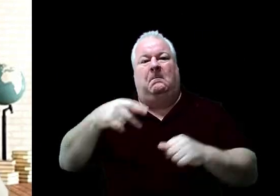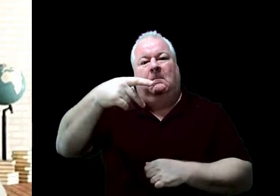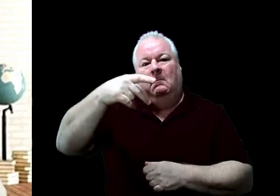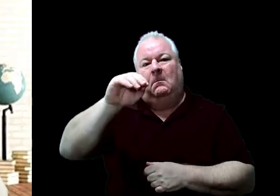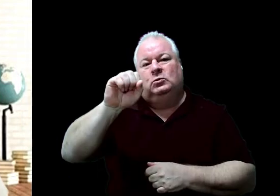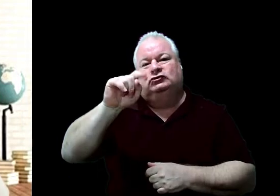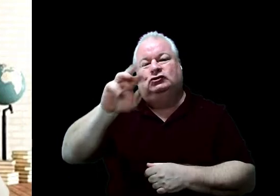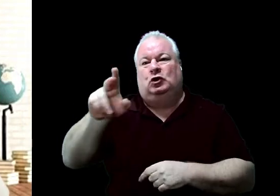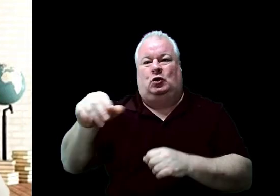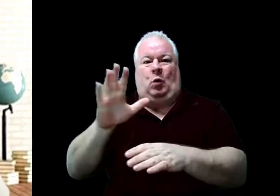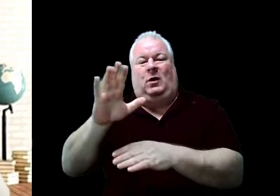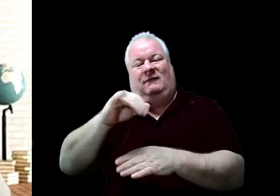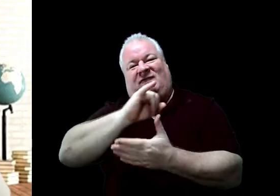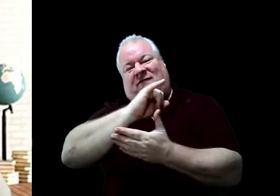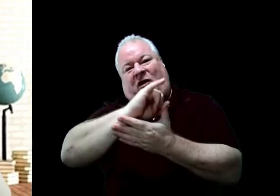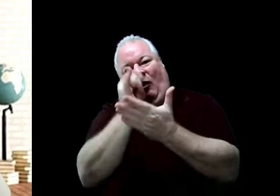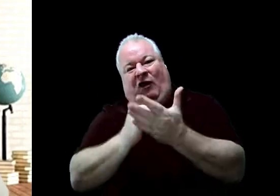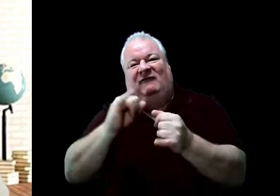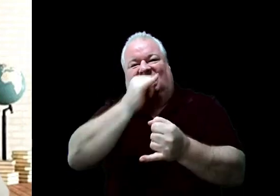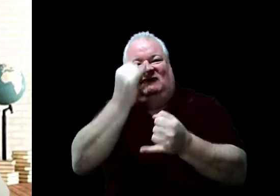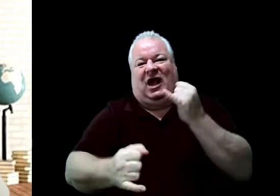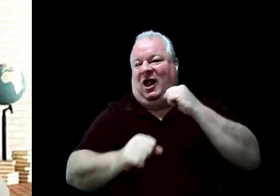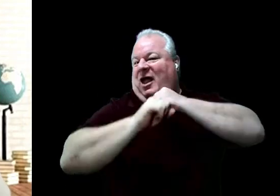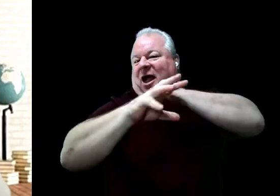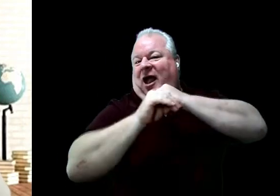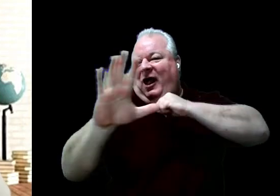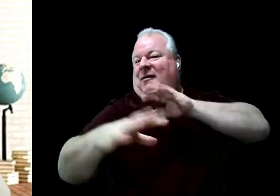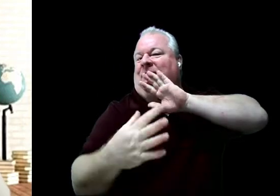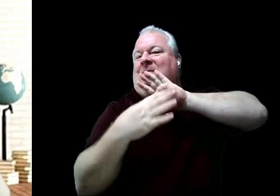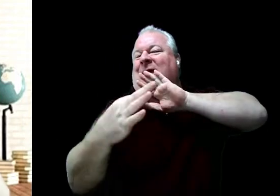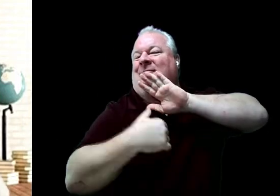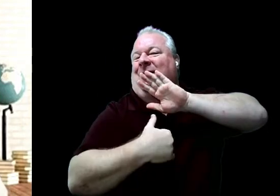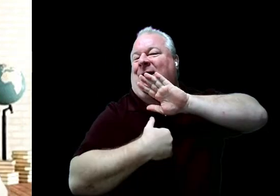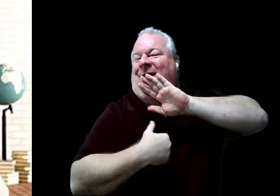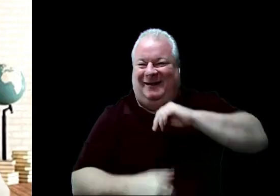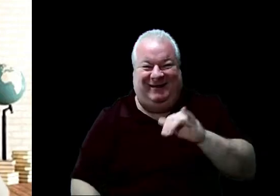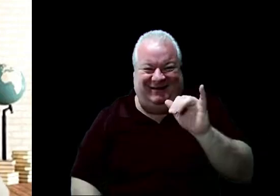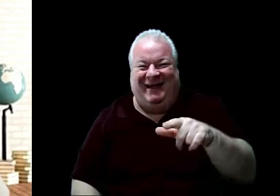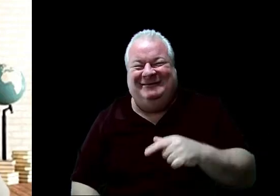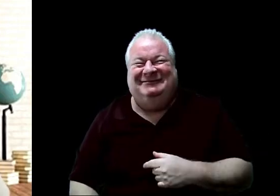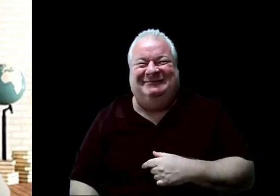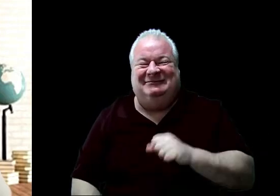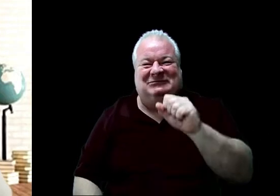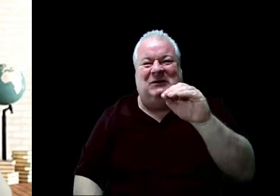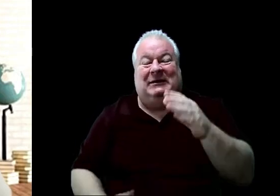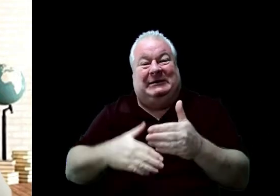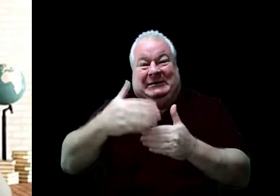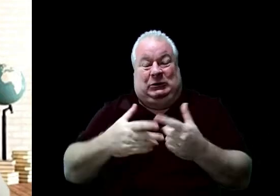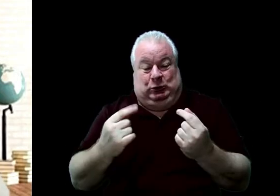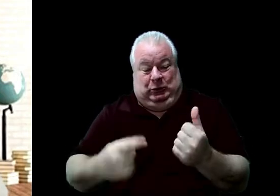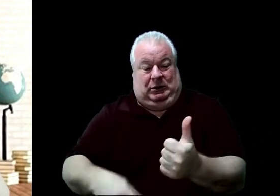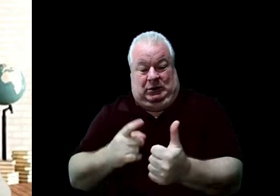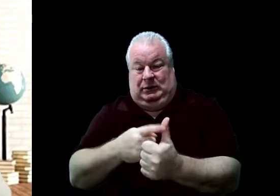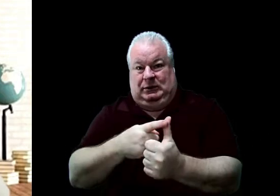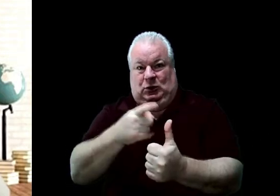your final poster once I have approved what you submitted. So let me say that again. The next step